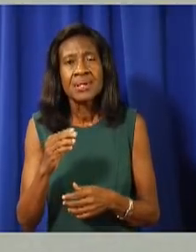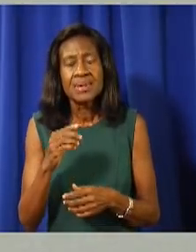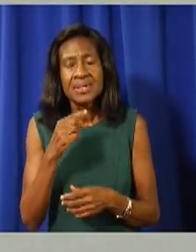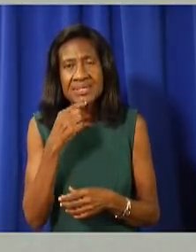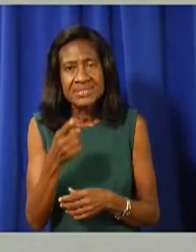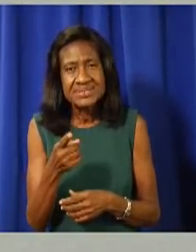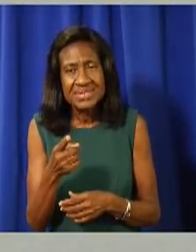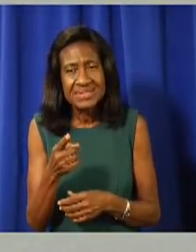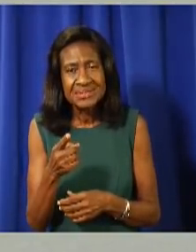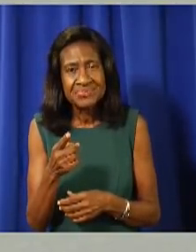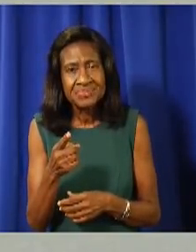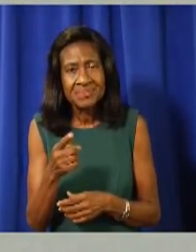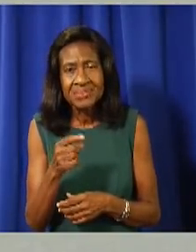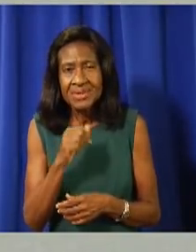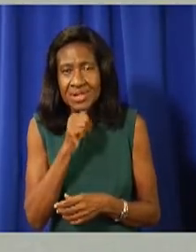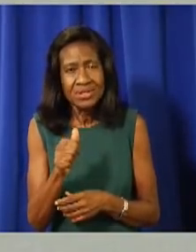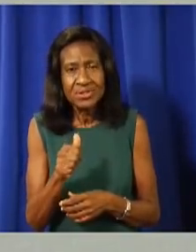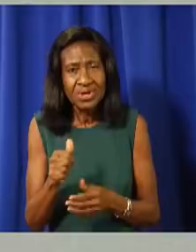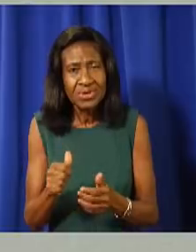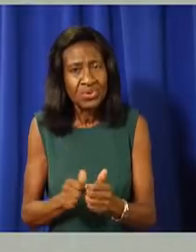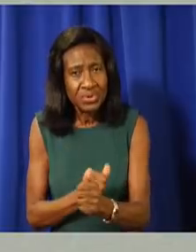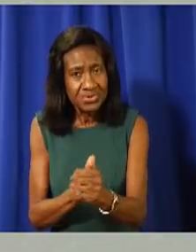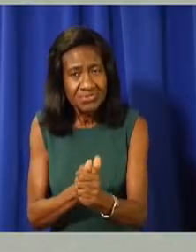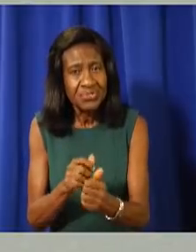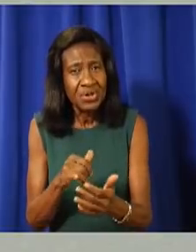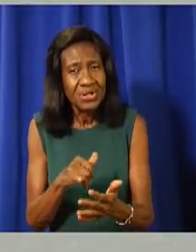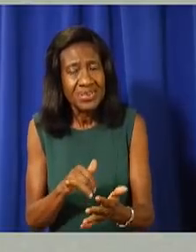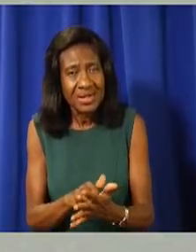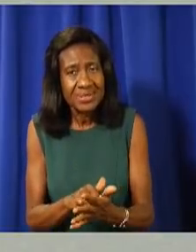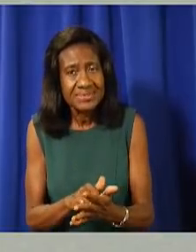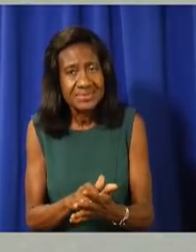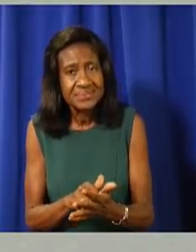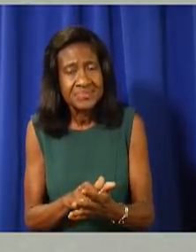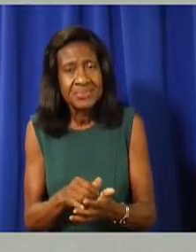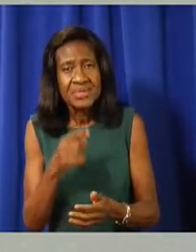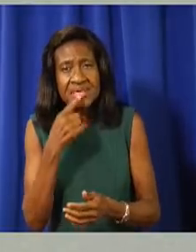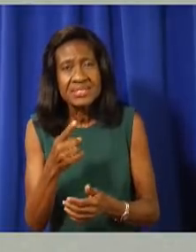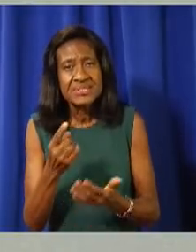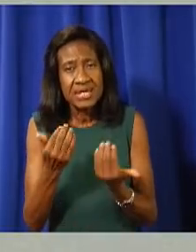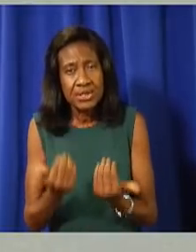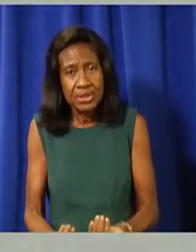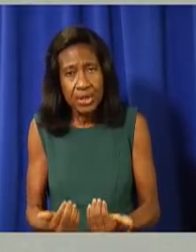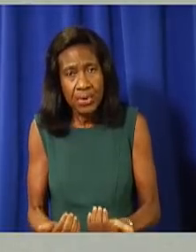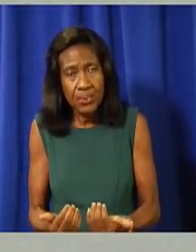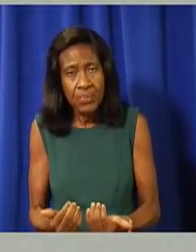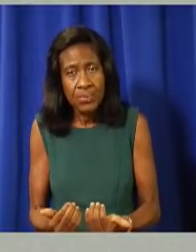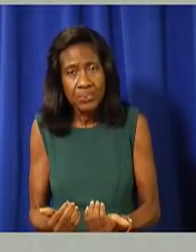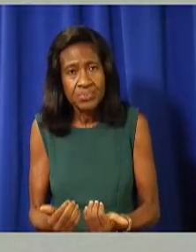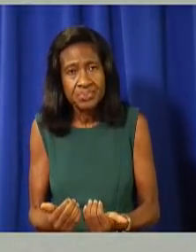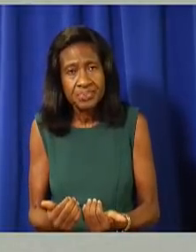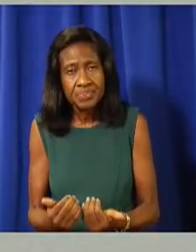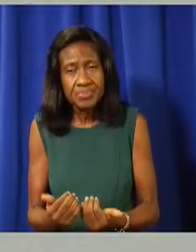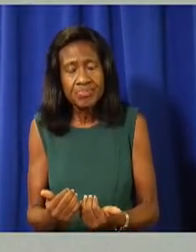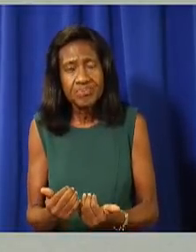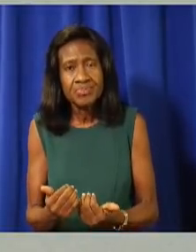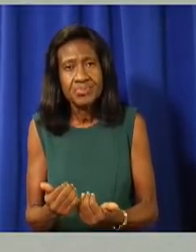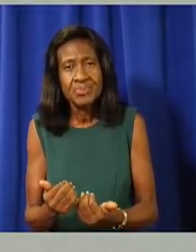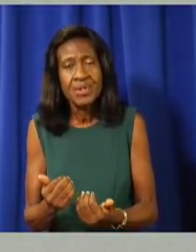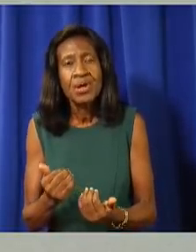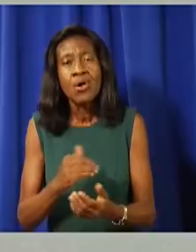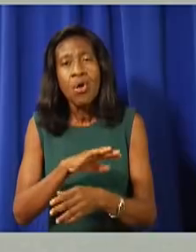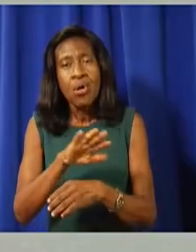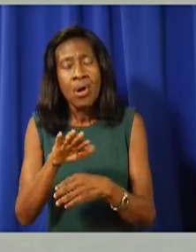to follow their advice as to when to open and it seems now so is the former Premier.